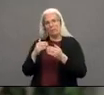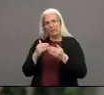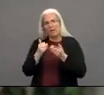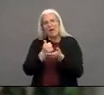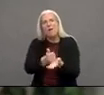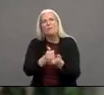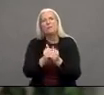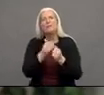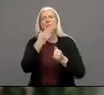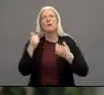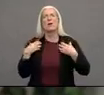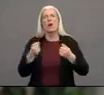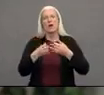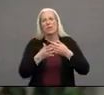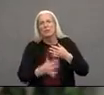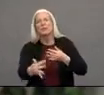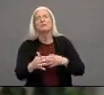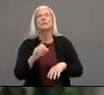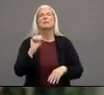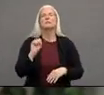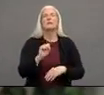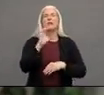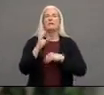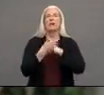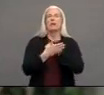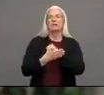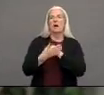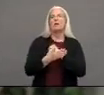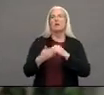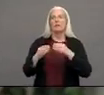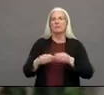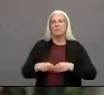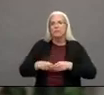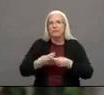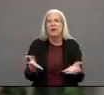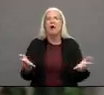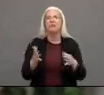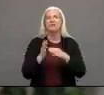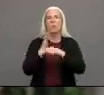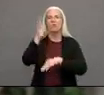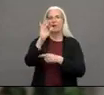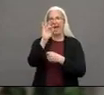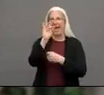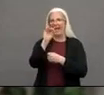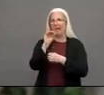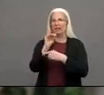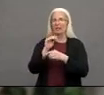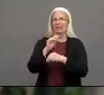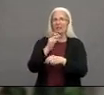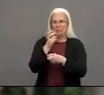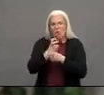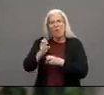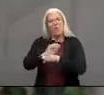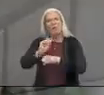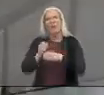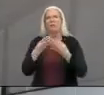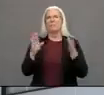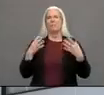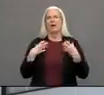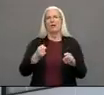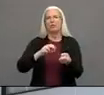has more than 80 hard-working public health nurses who are very passionate about their programs so